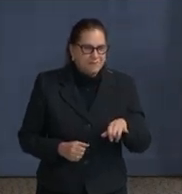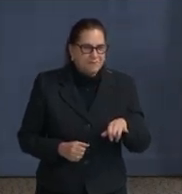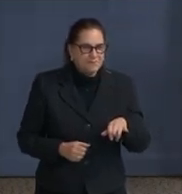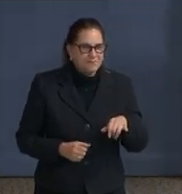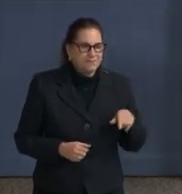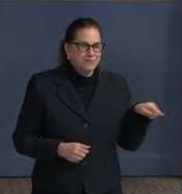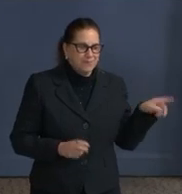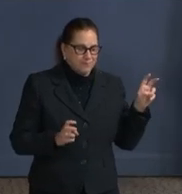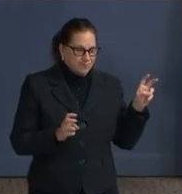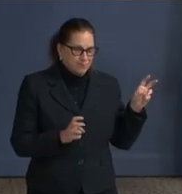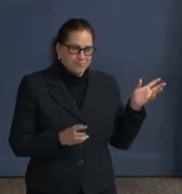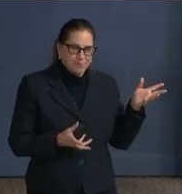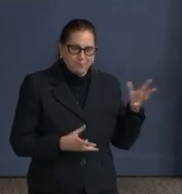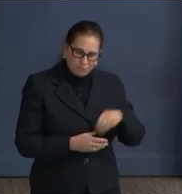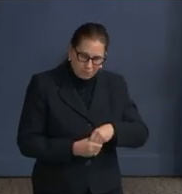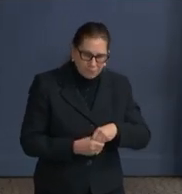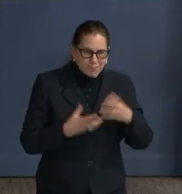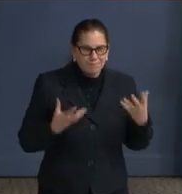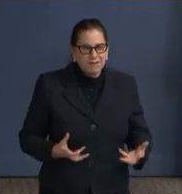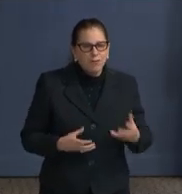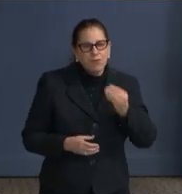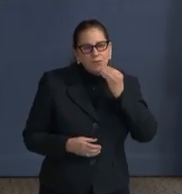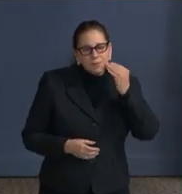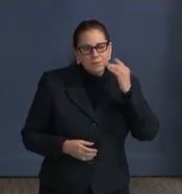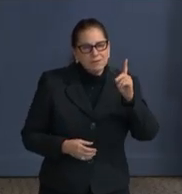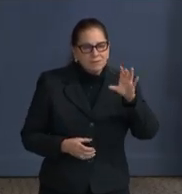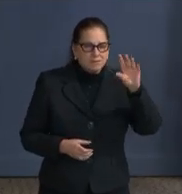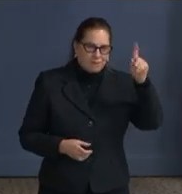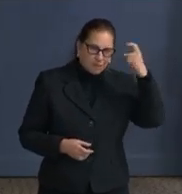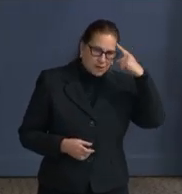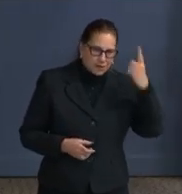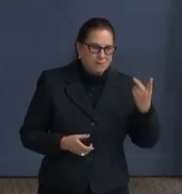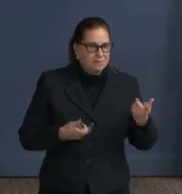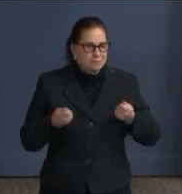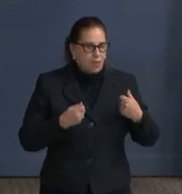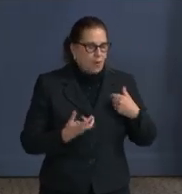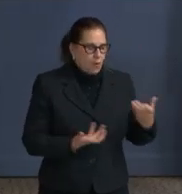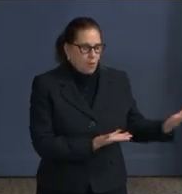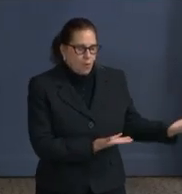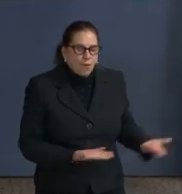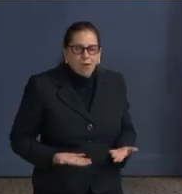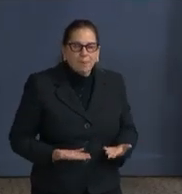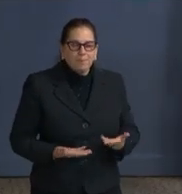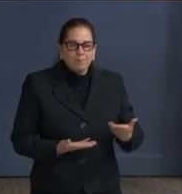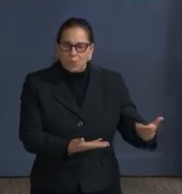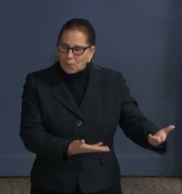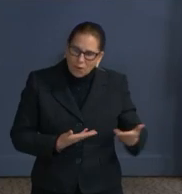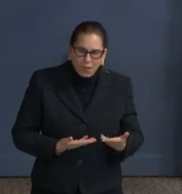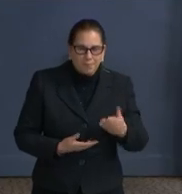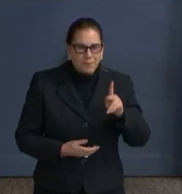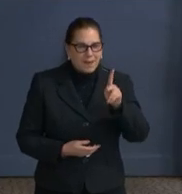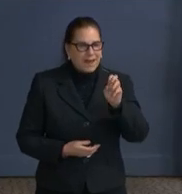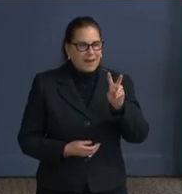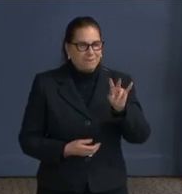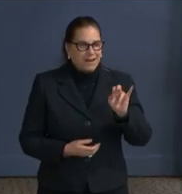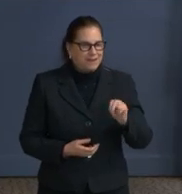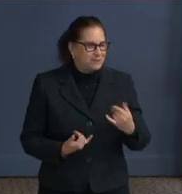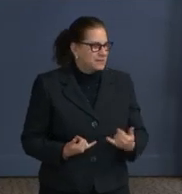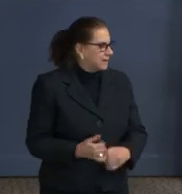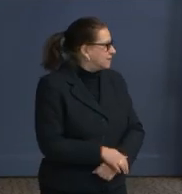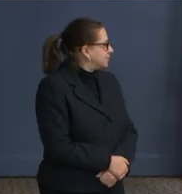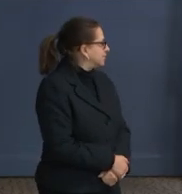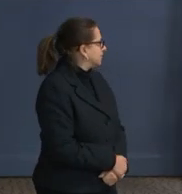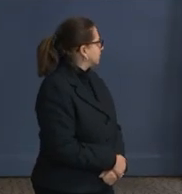he is going to be an outstanding city administrator for the district. Welcome, Kevin, again, in this role. I